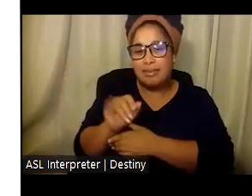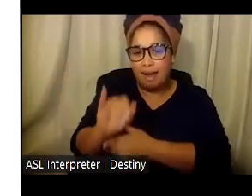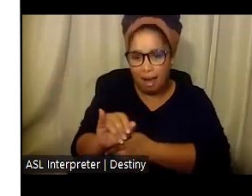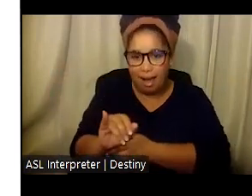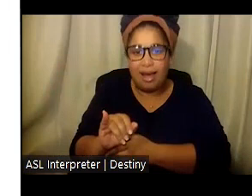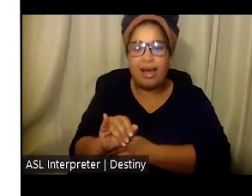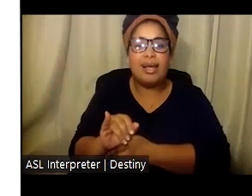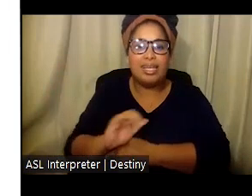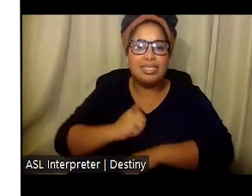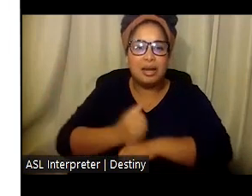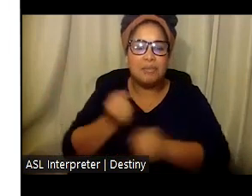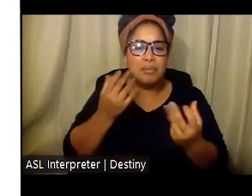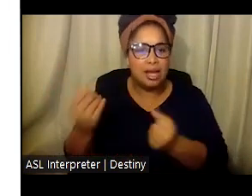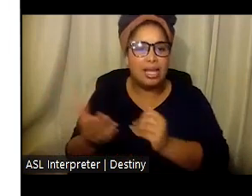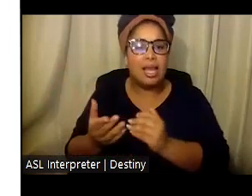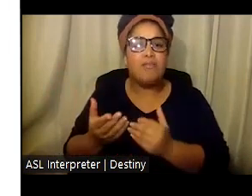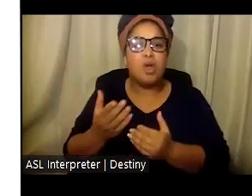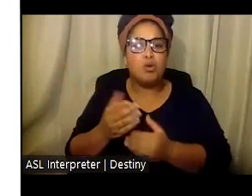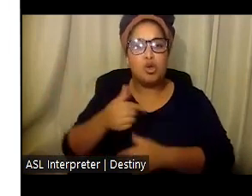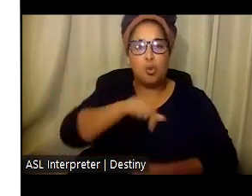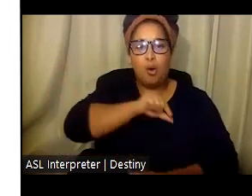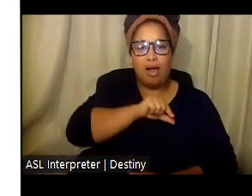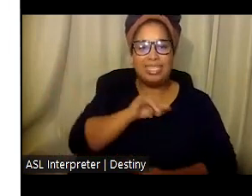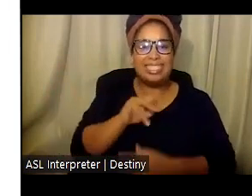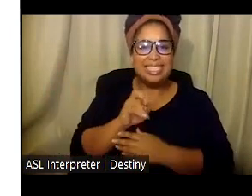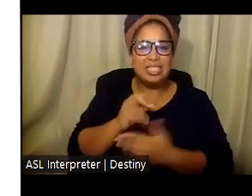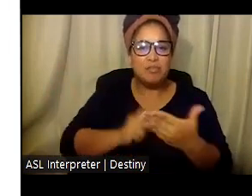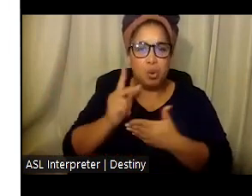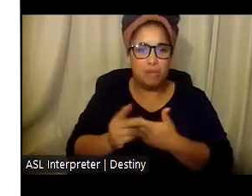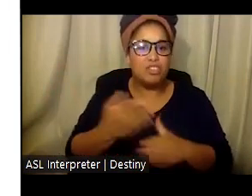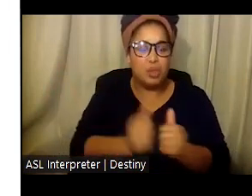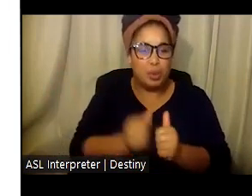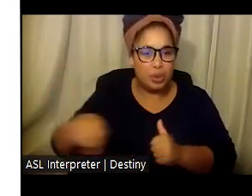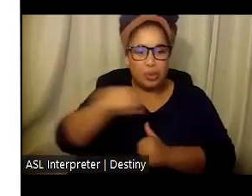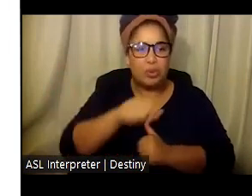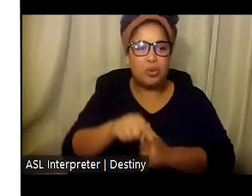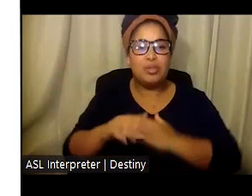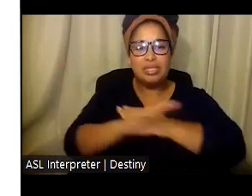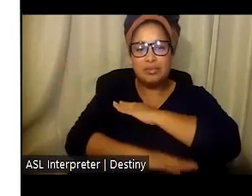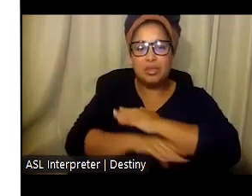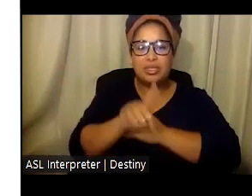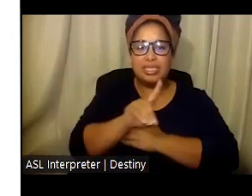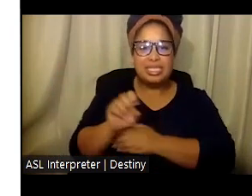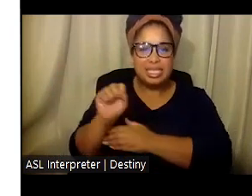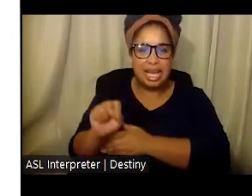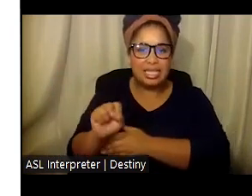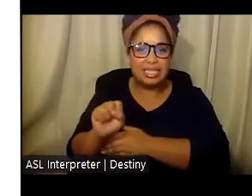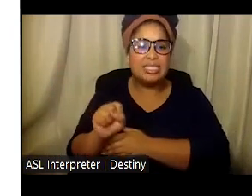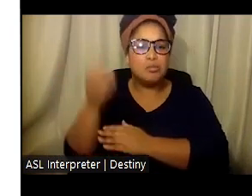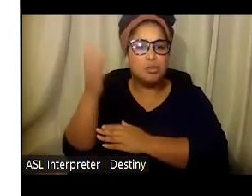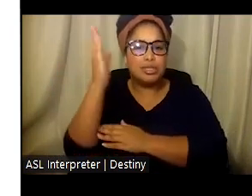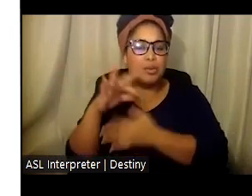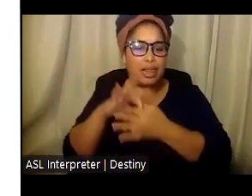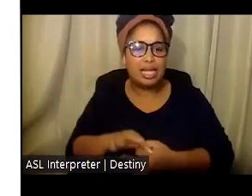several components of the quality incentives program to you this year. In September, DDS presented on incentive